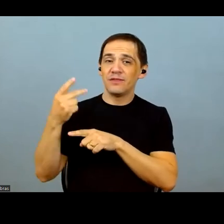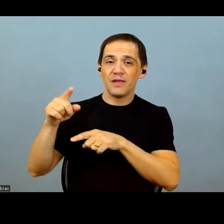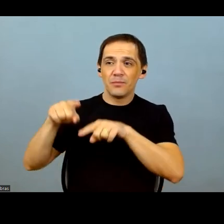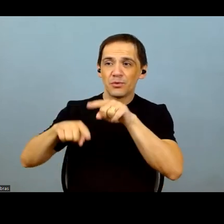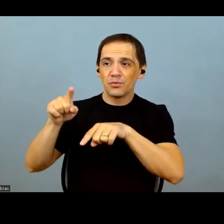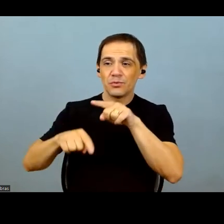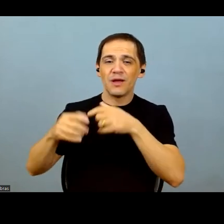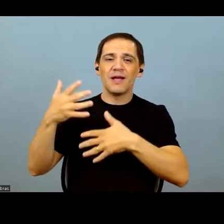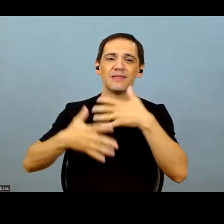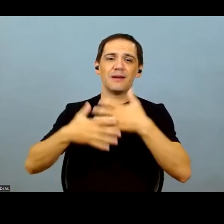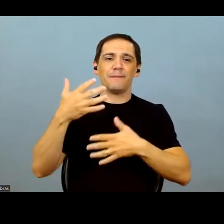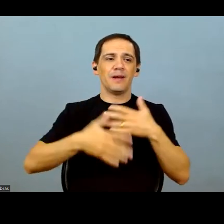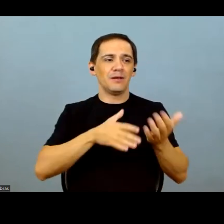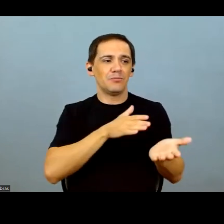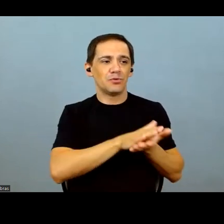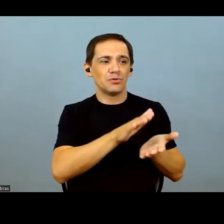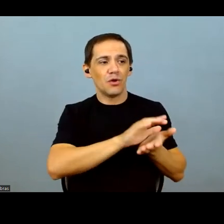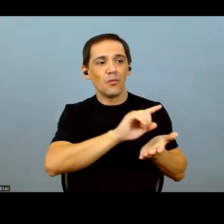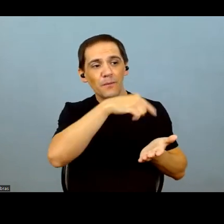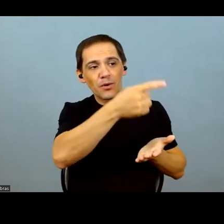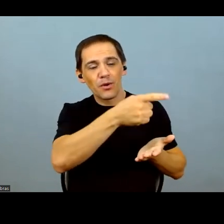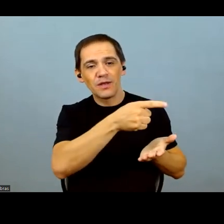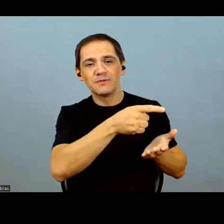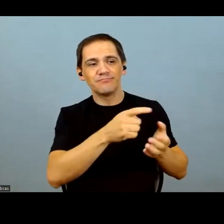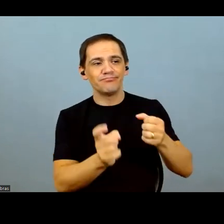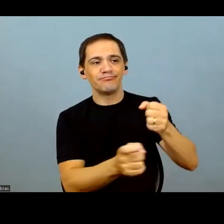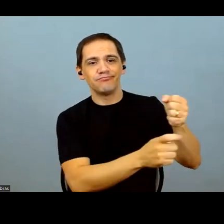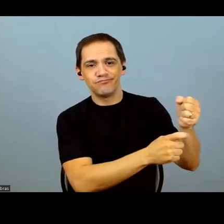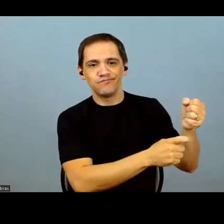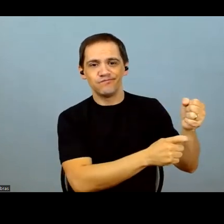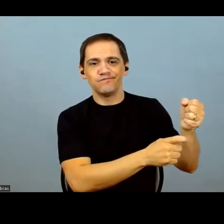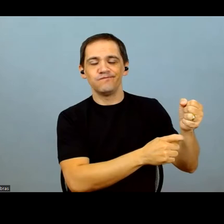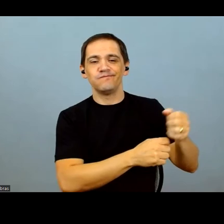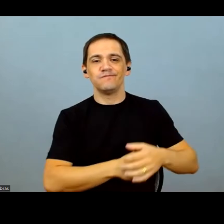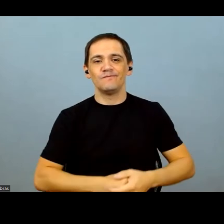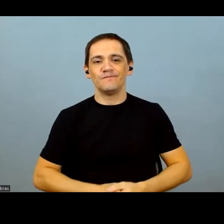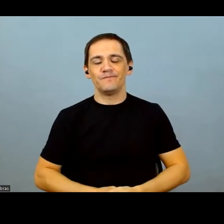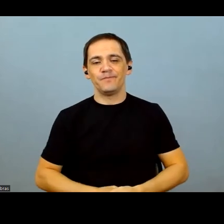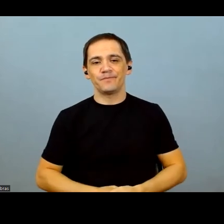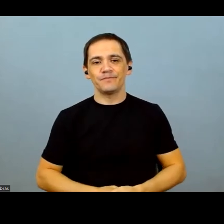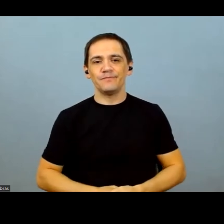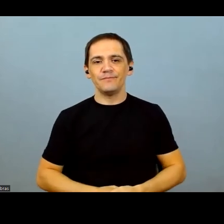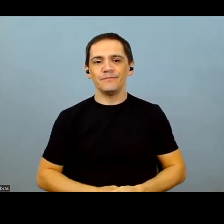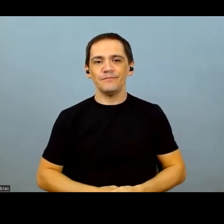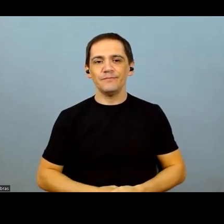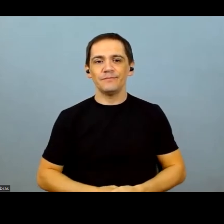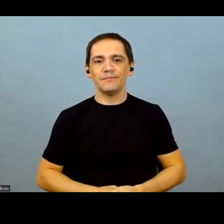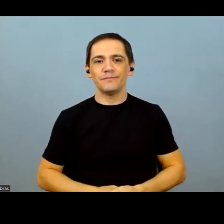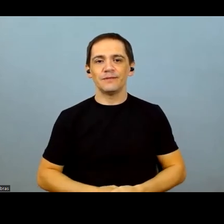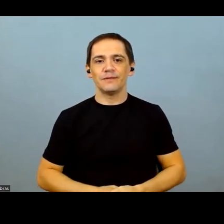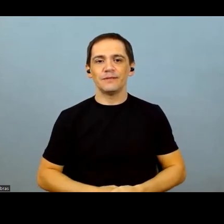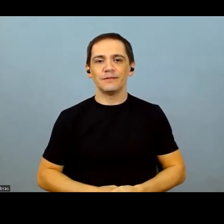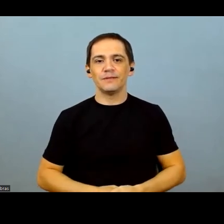is because they also affect the, the next crop year in terms of biological